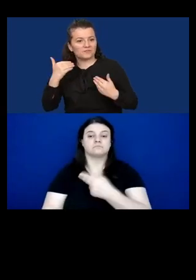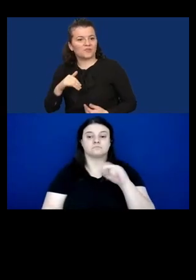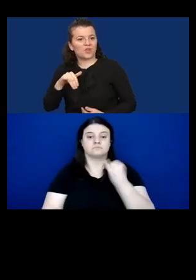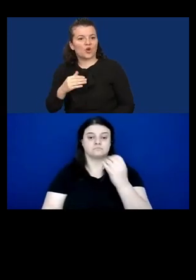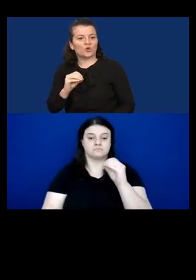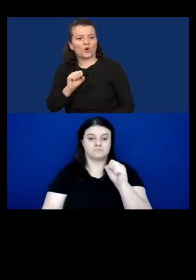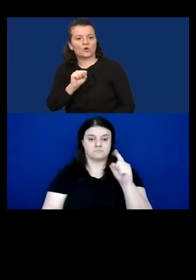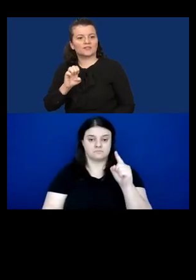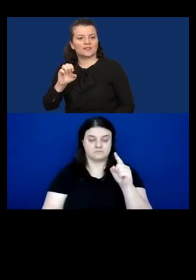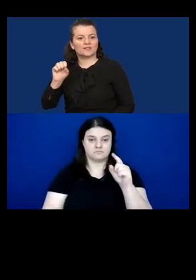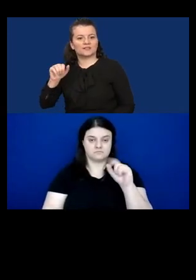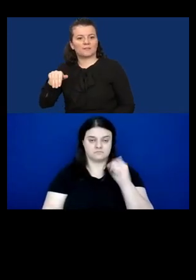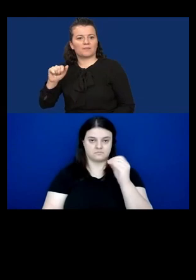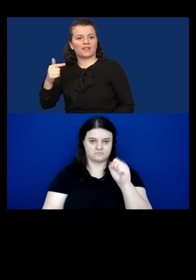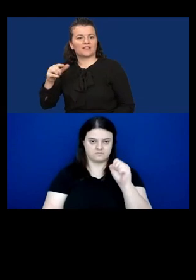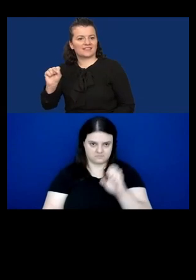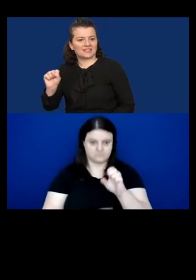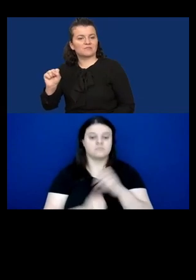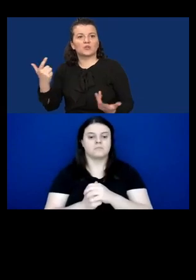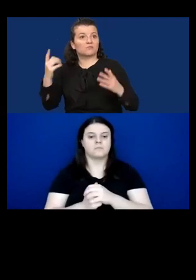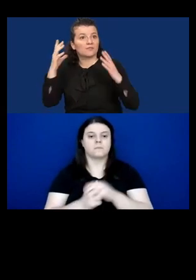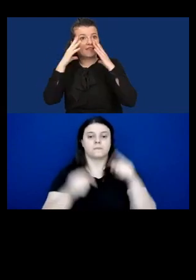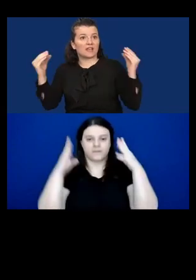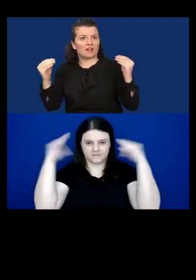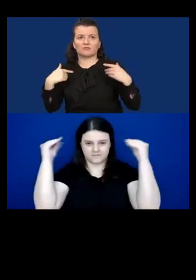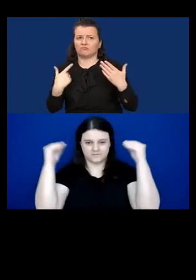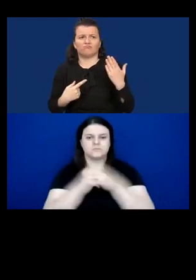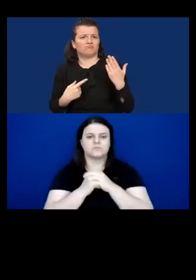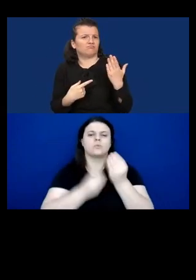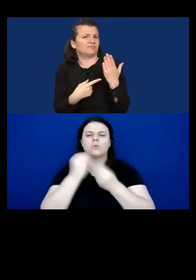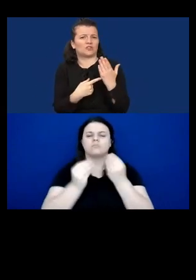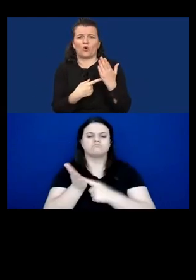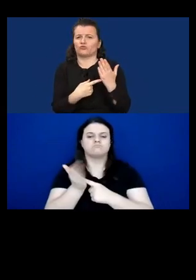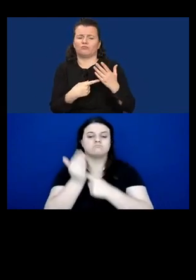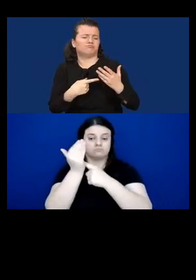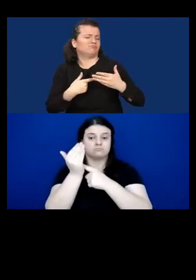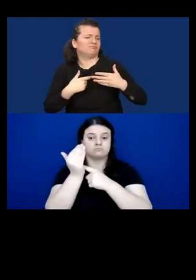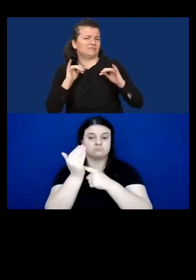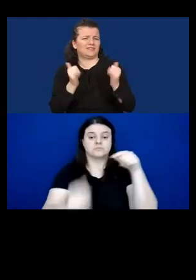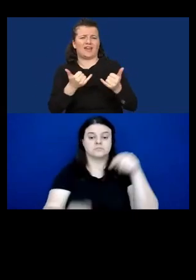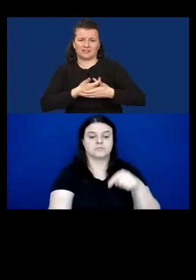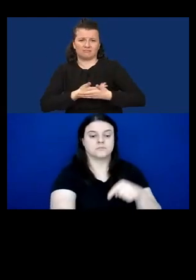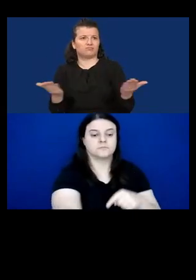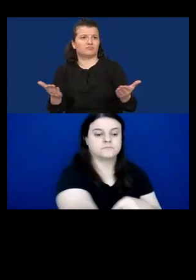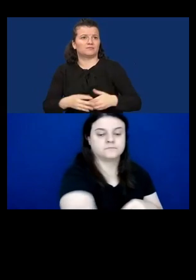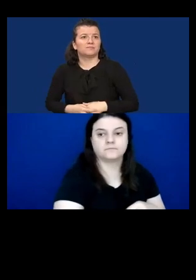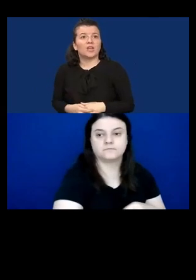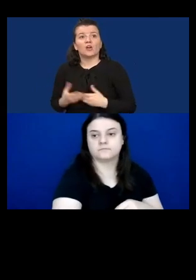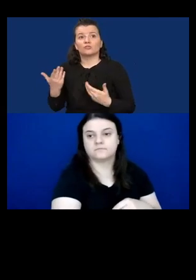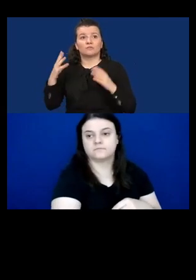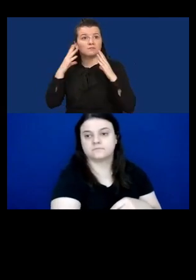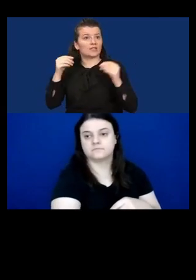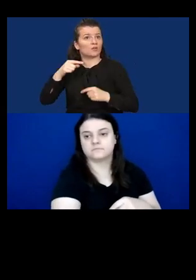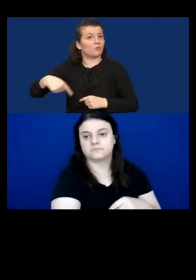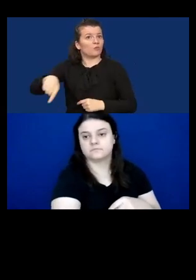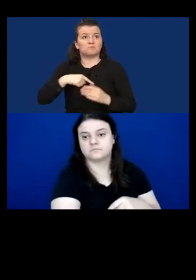The Netherlands embrace tech. People in the Netherlands embrace new technologies. Internet connectivity was and is